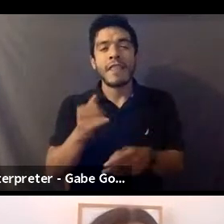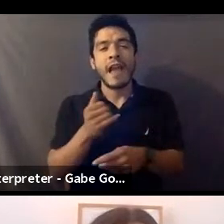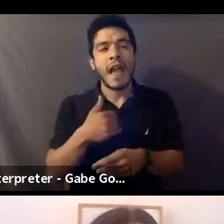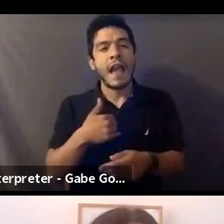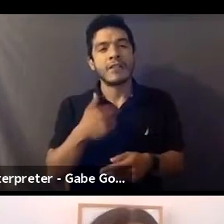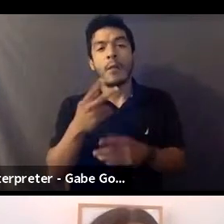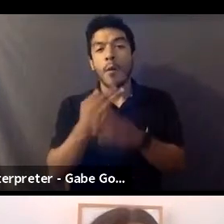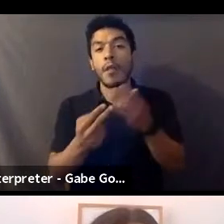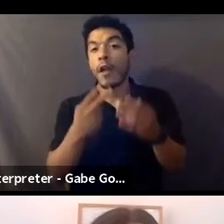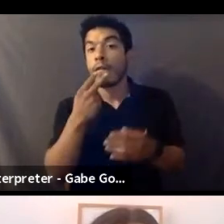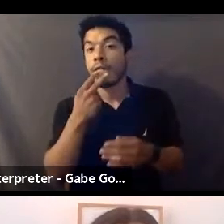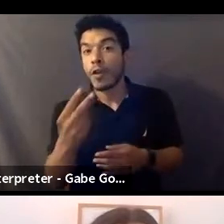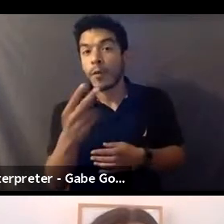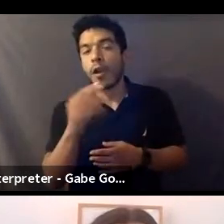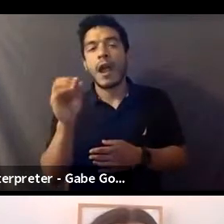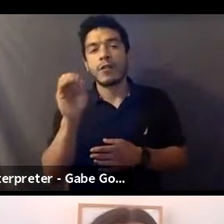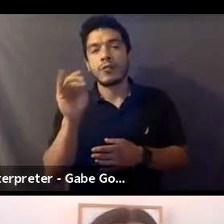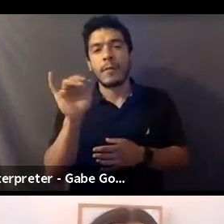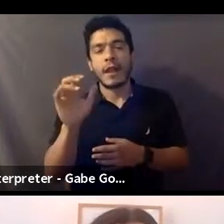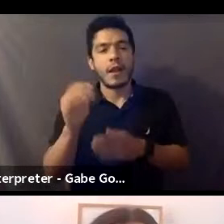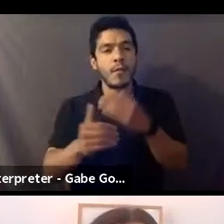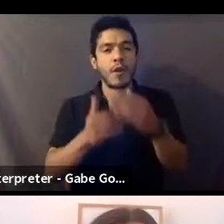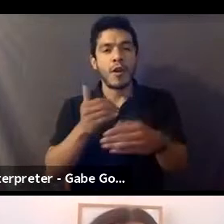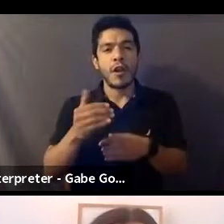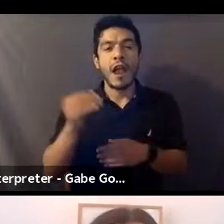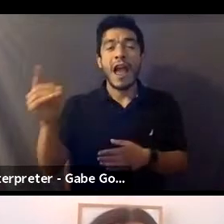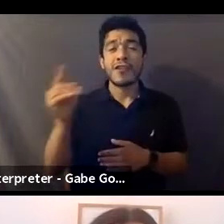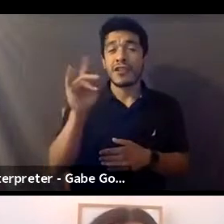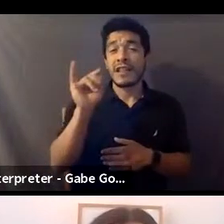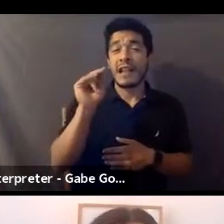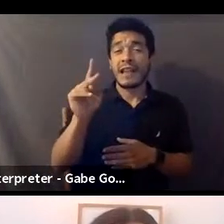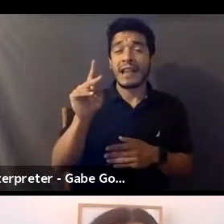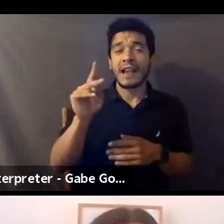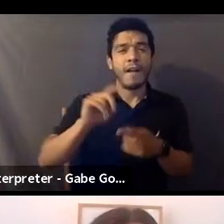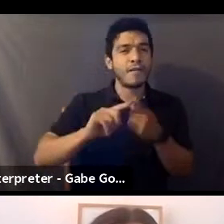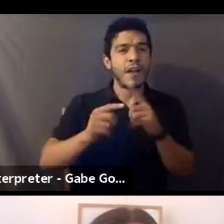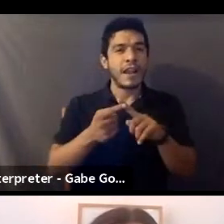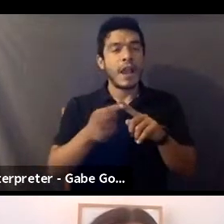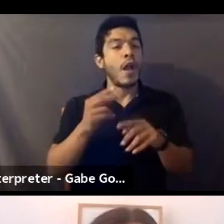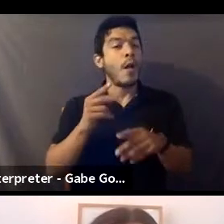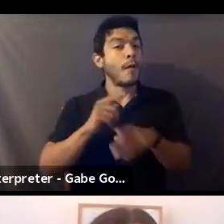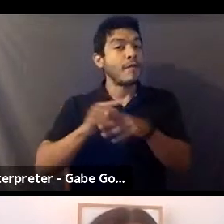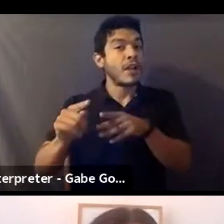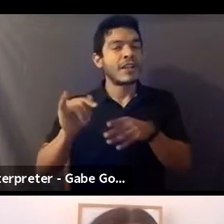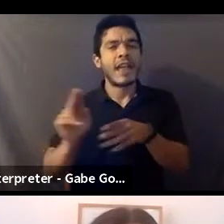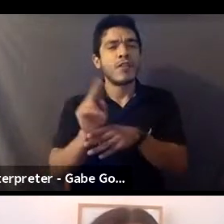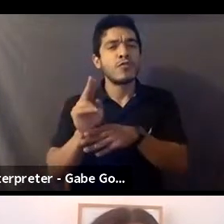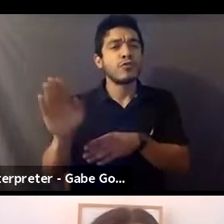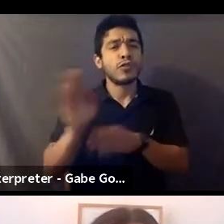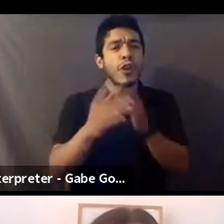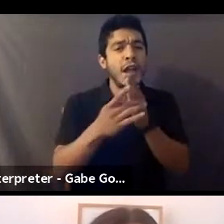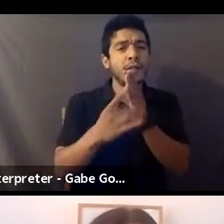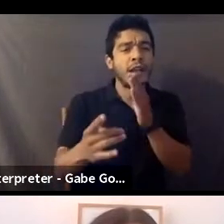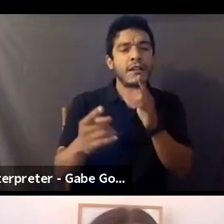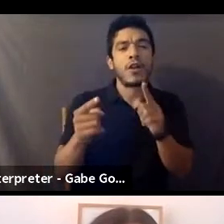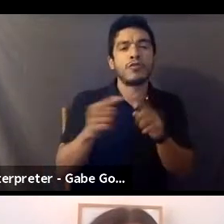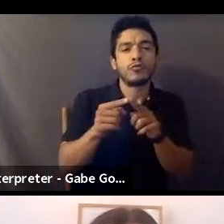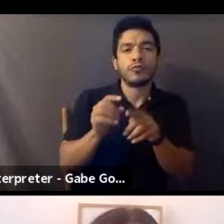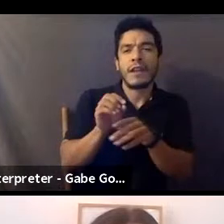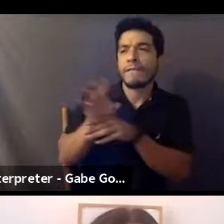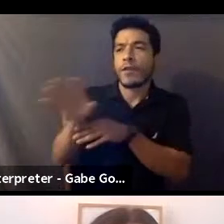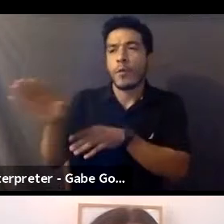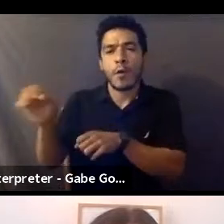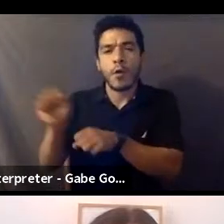and kink-friendly professional and uses this expertise to inform her work as an intimacy coordinator. Amanda